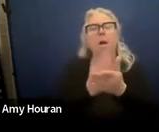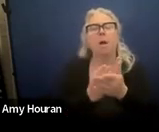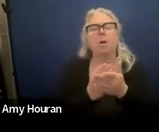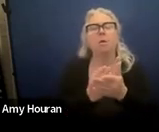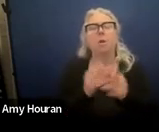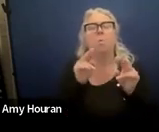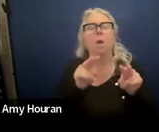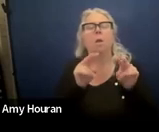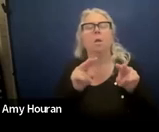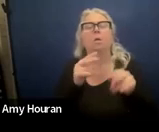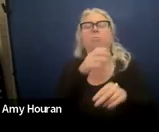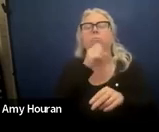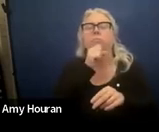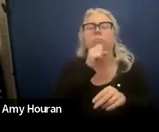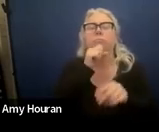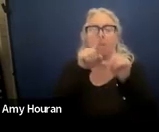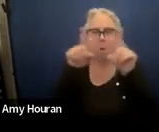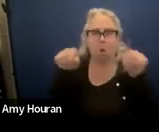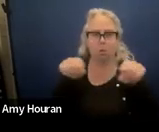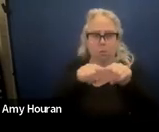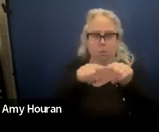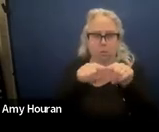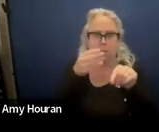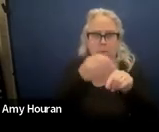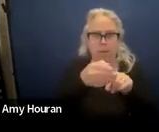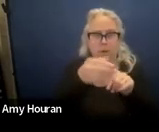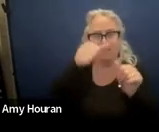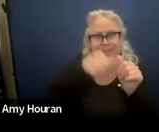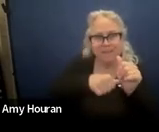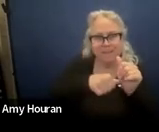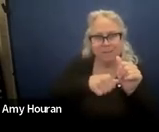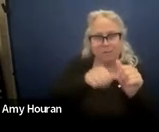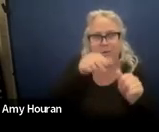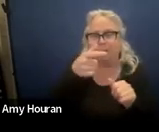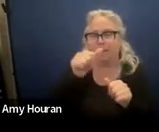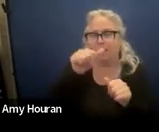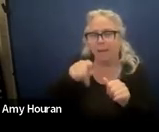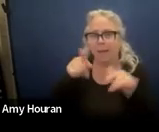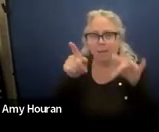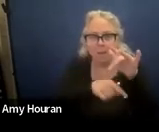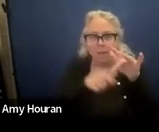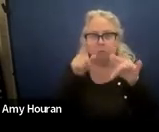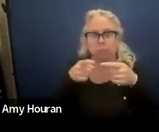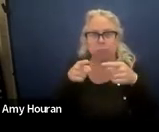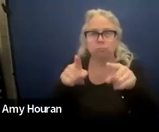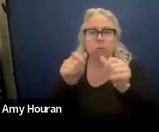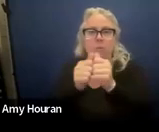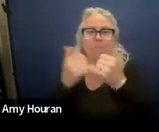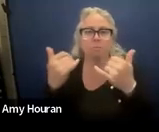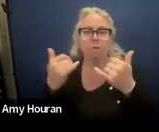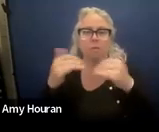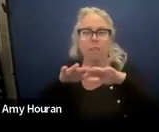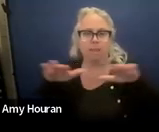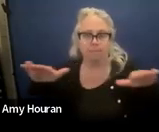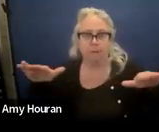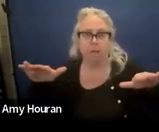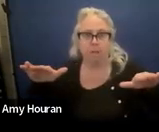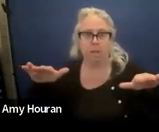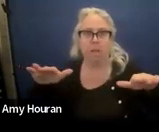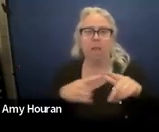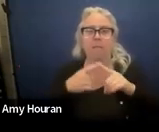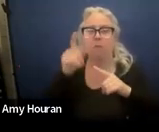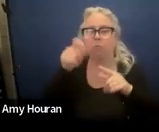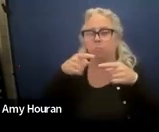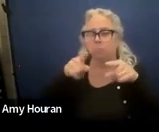orange boxes specifically because each of those gaps should then be aligned to a present level which should then be